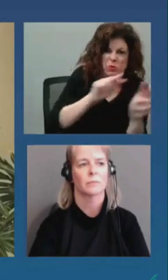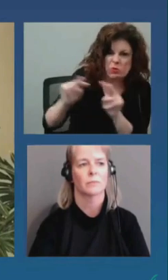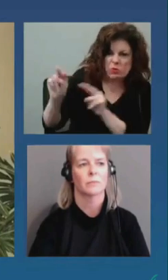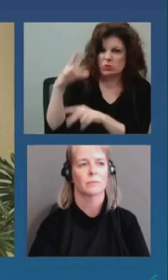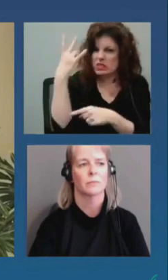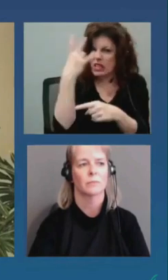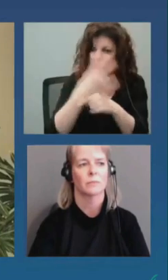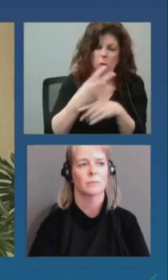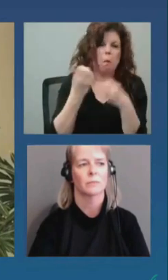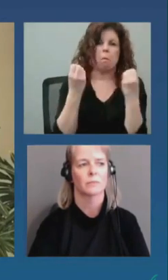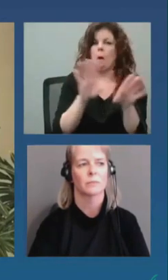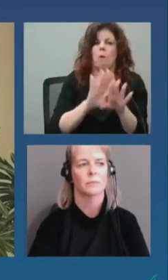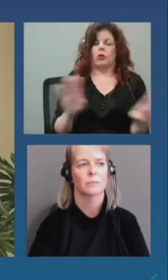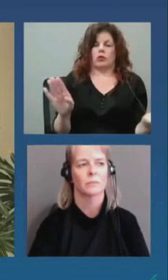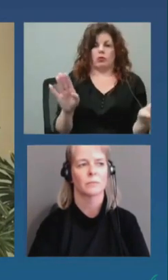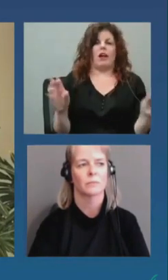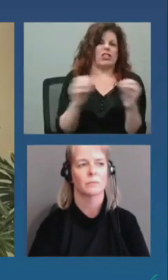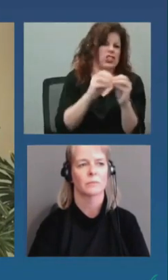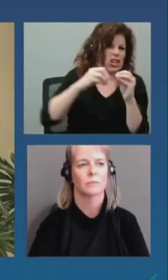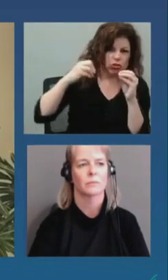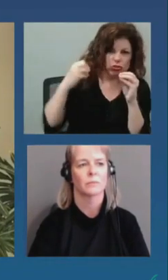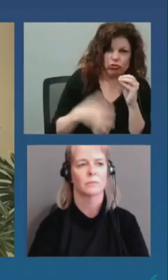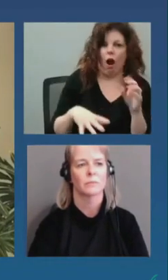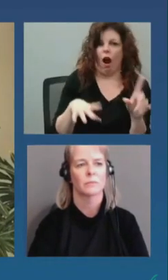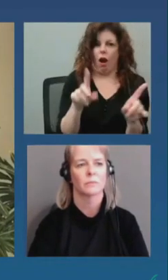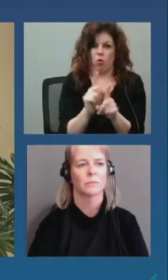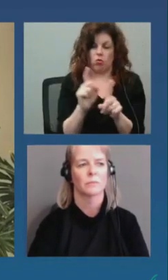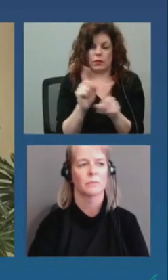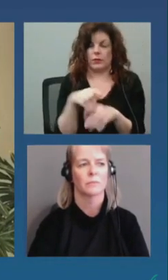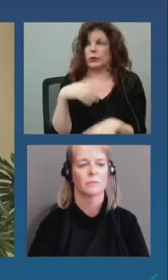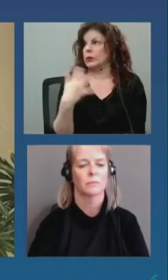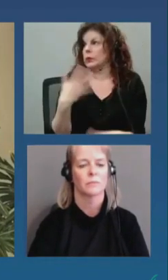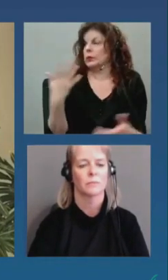jours. Ça coûte beaucoup de l'argent, plus de 100,